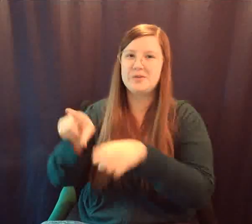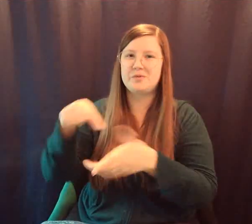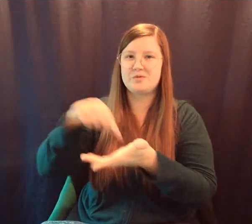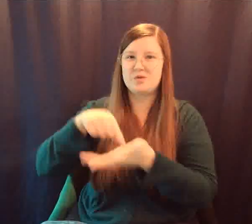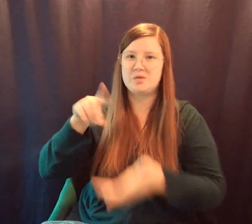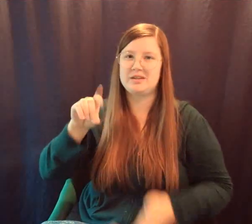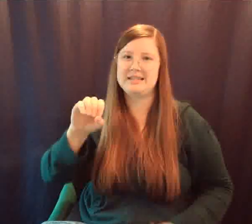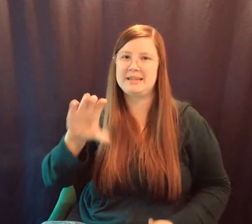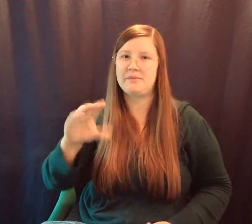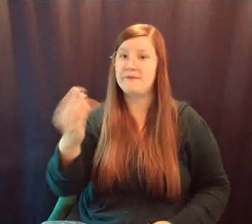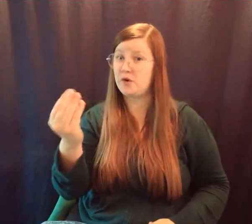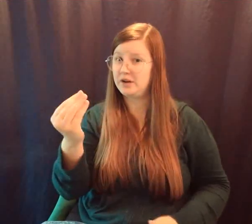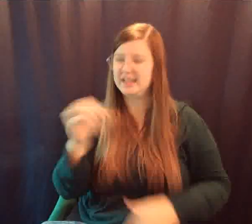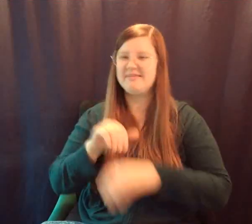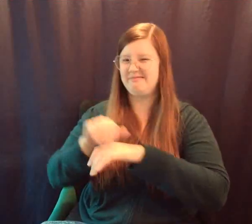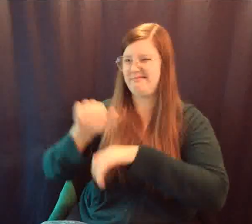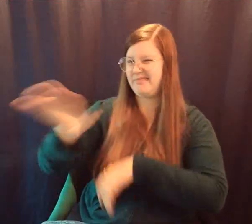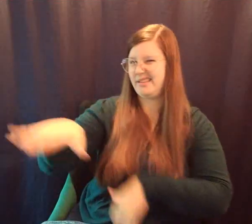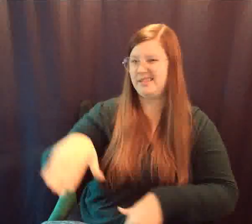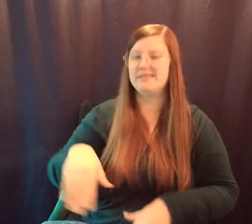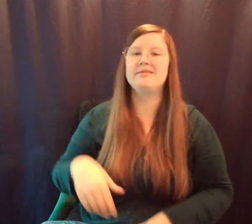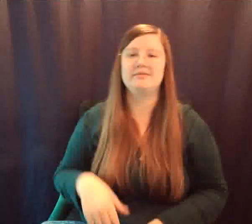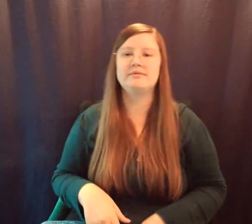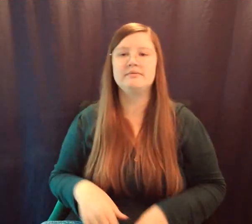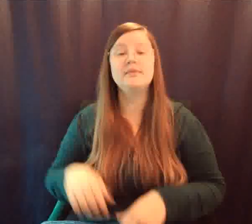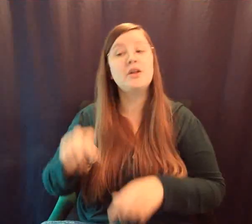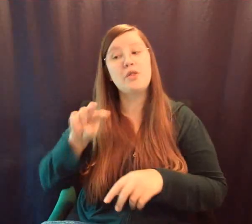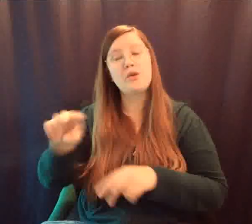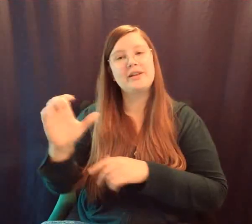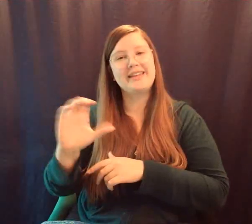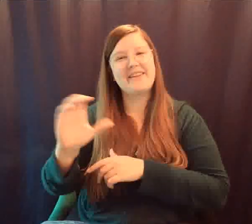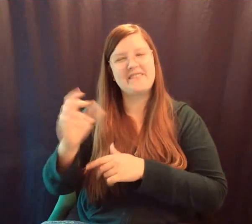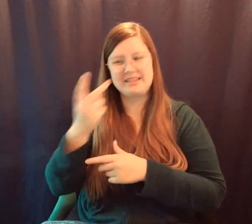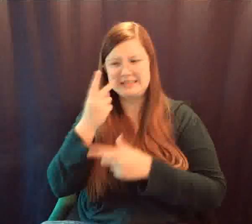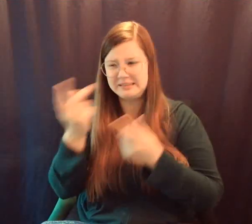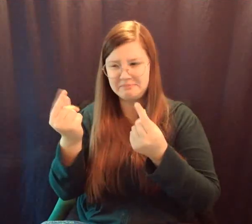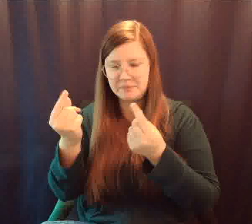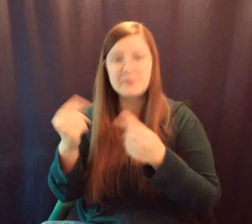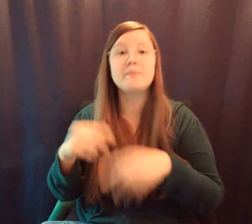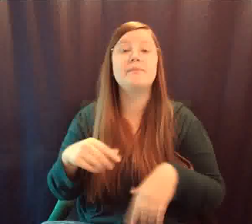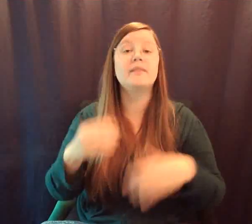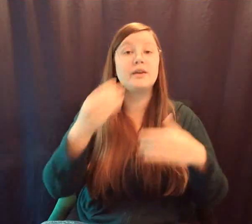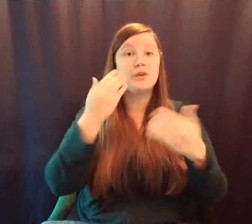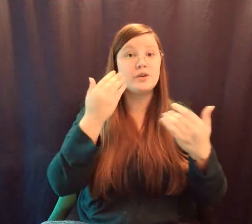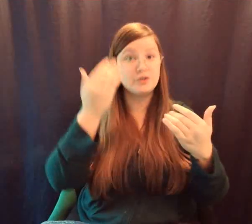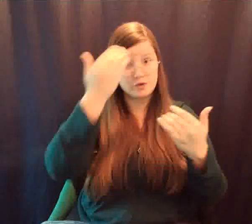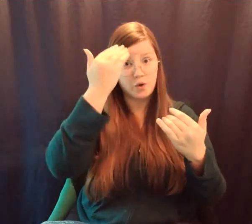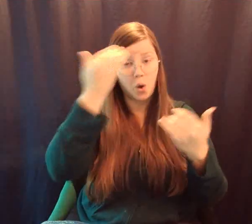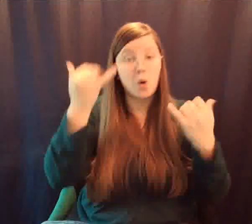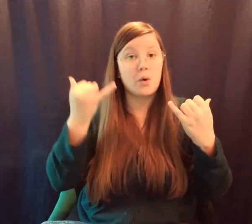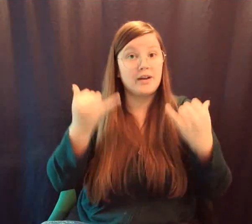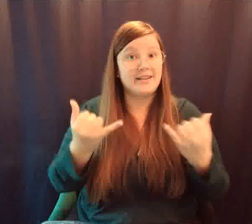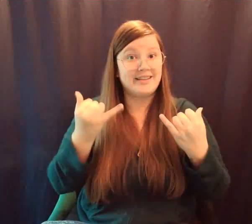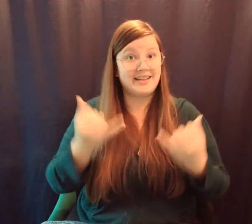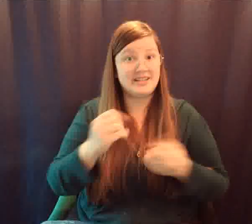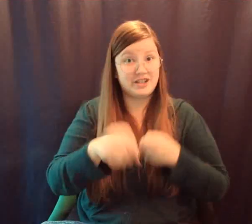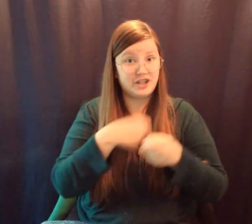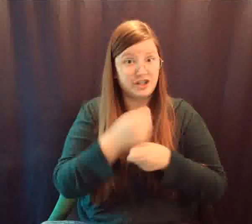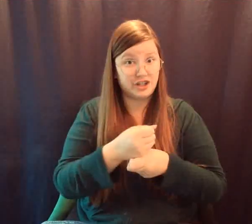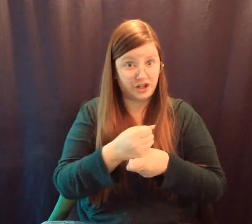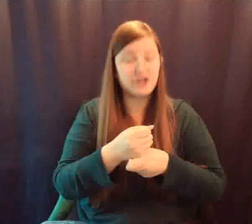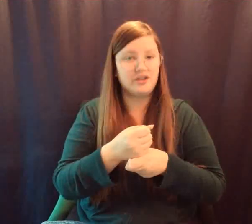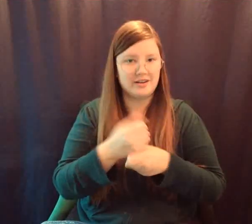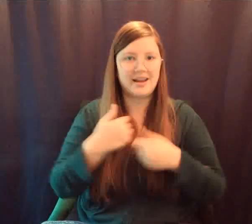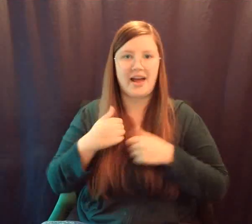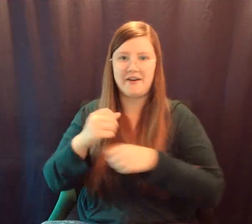in the Home of the Warriors class. And did you know that this year's yearbook is currently on sale? For $30, you